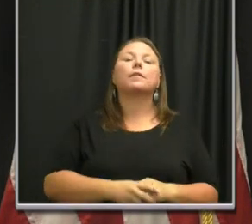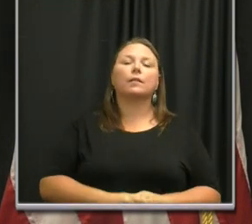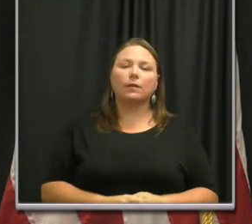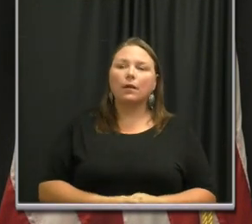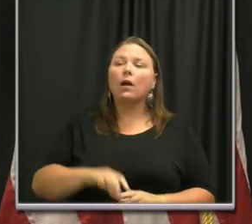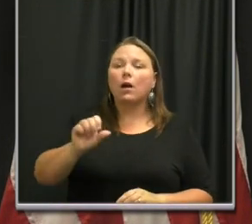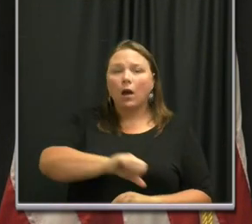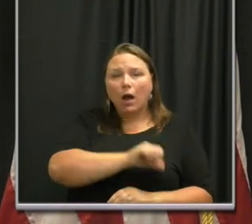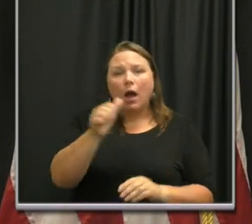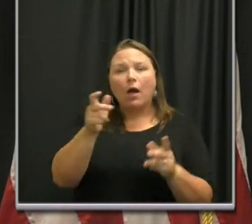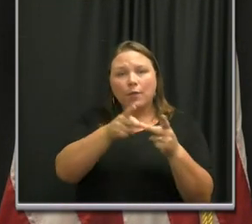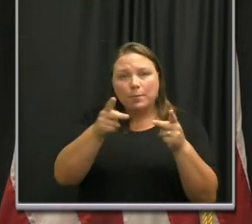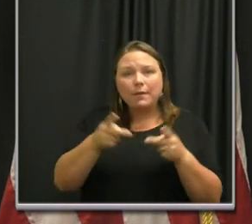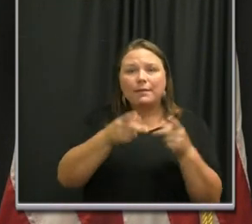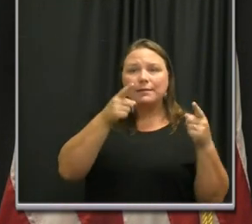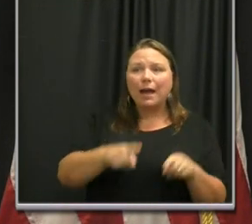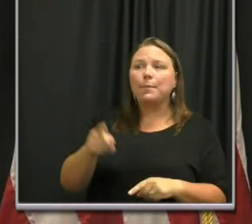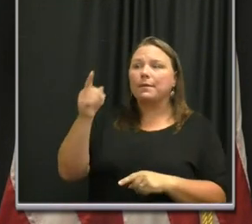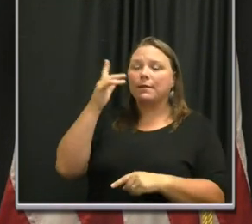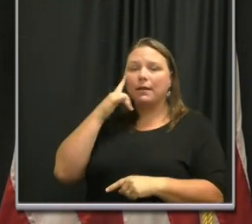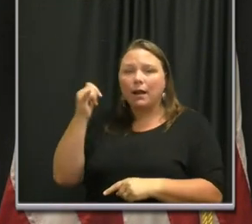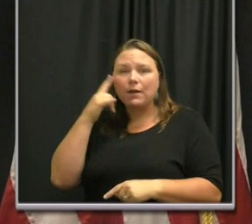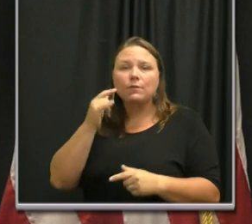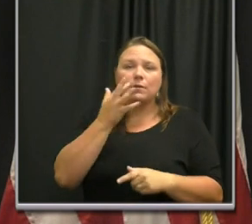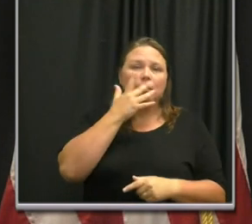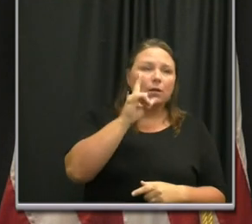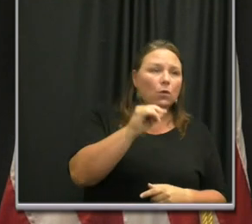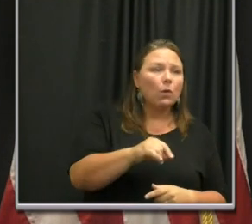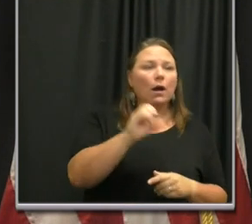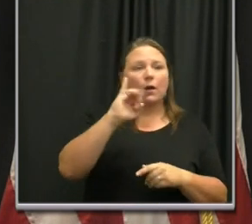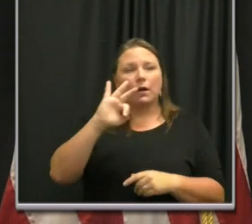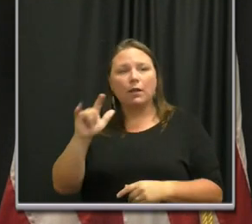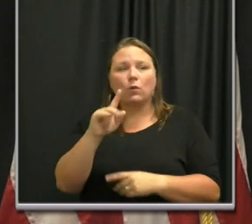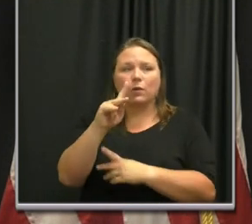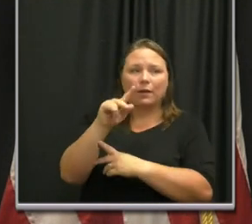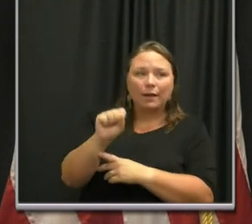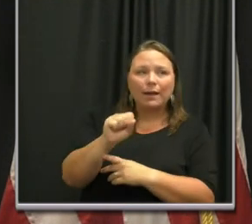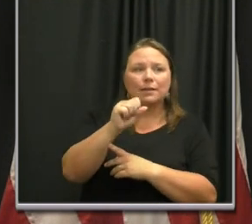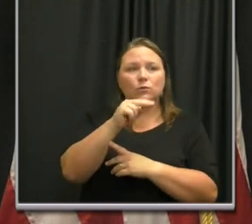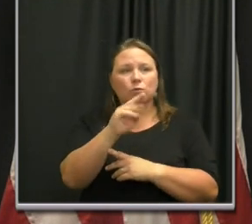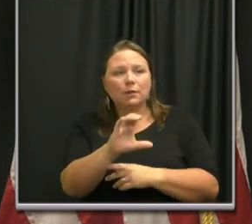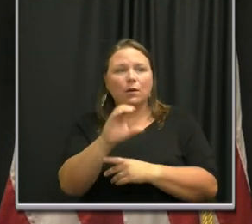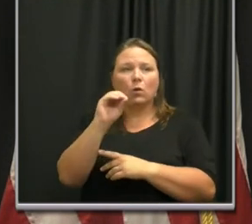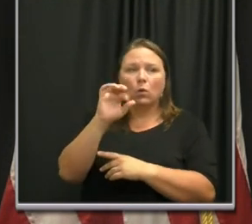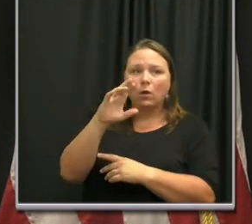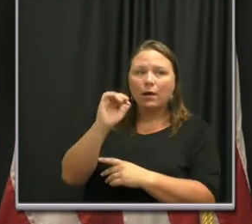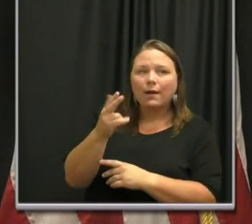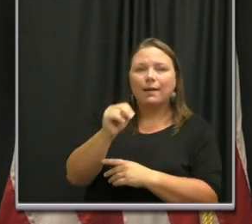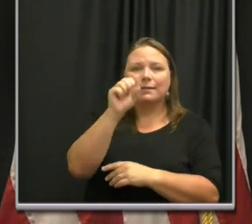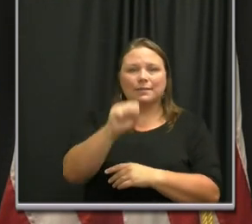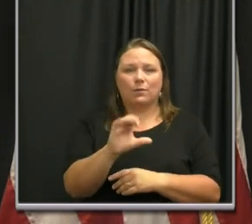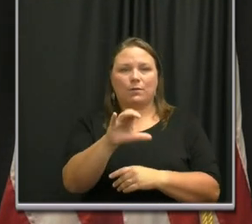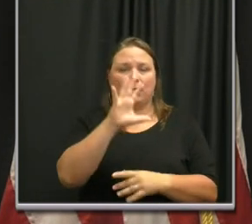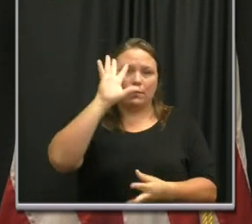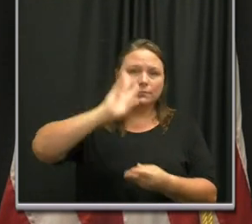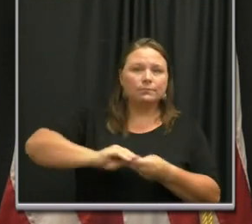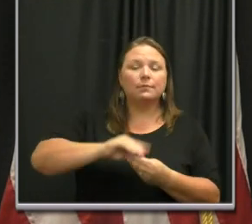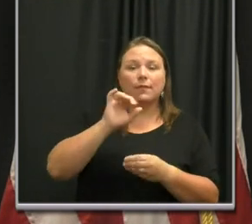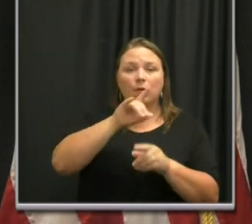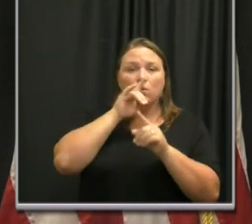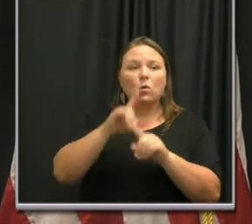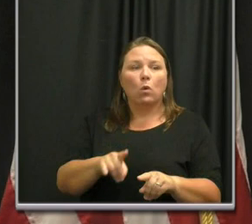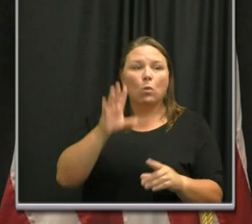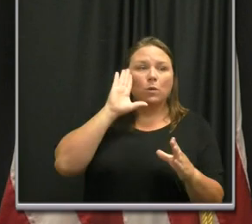currently in place in California, Colorado, Florida, Illinois, Kansas, North Carolina, Oregon, and South Carolina, and the order is